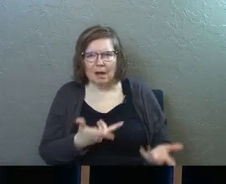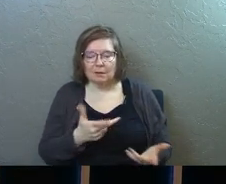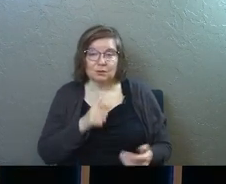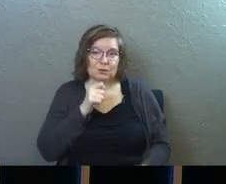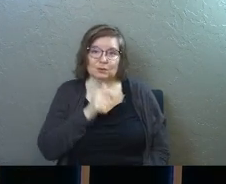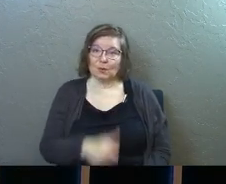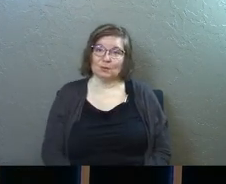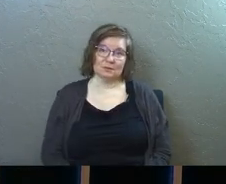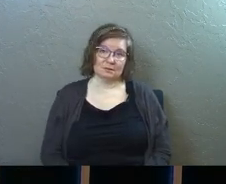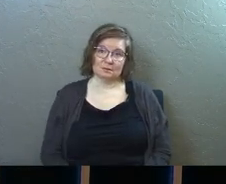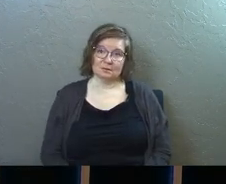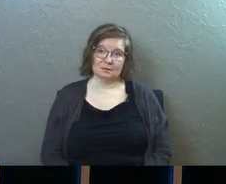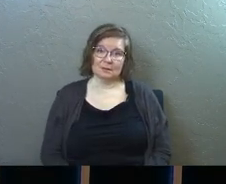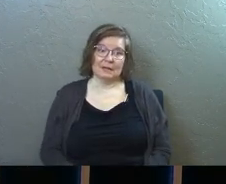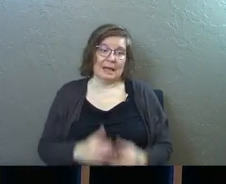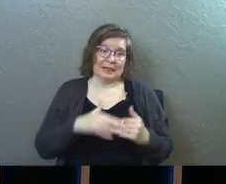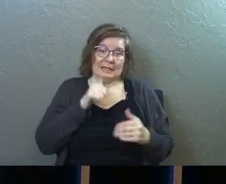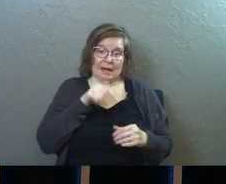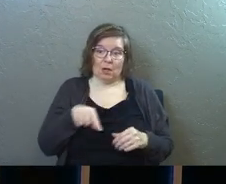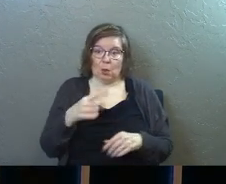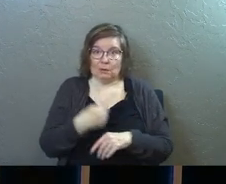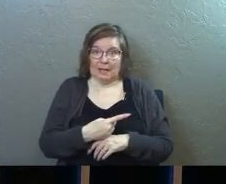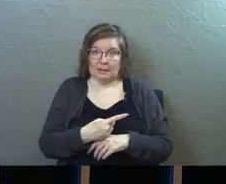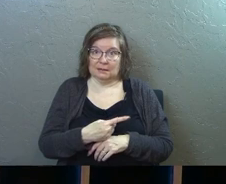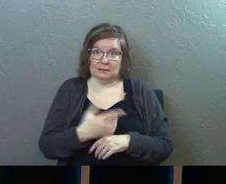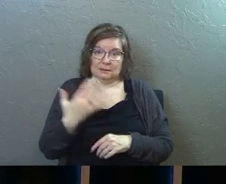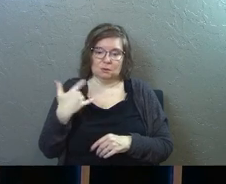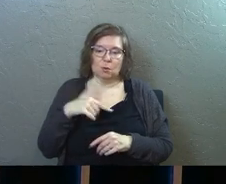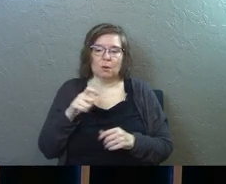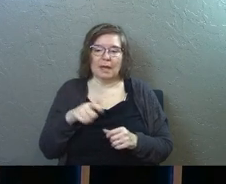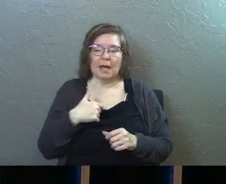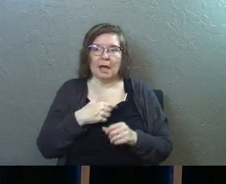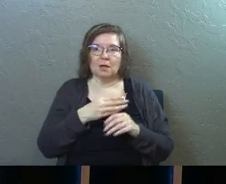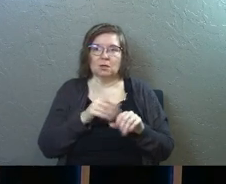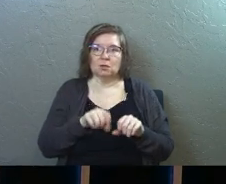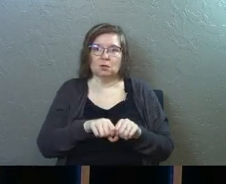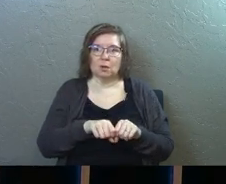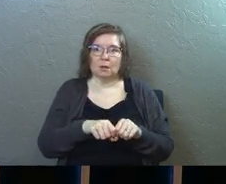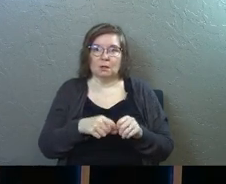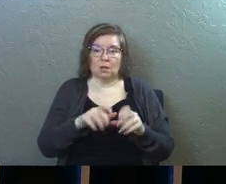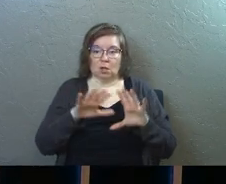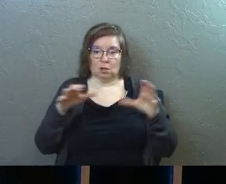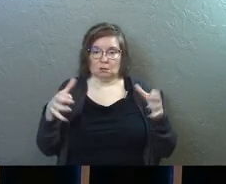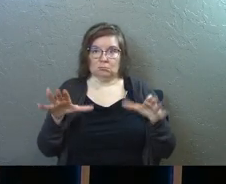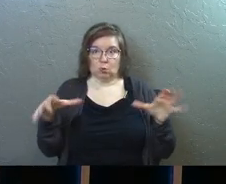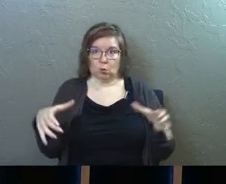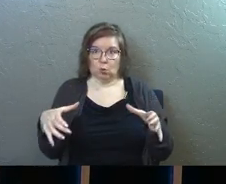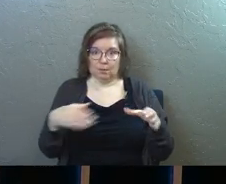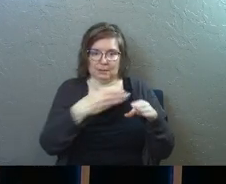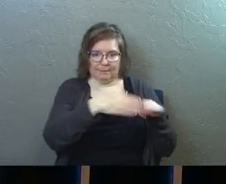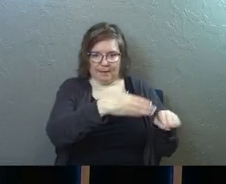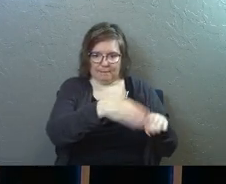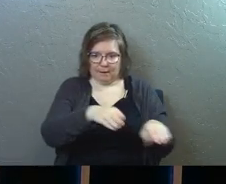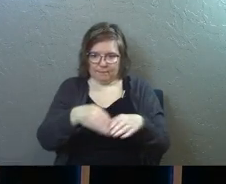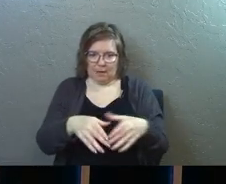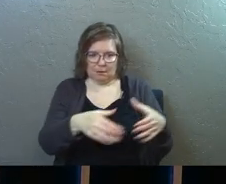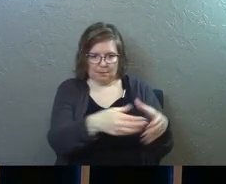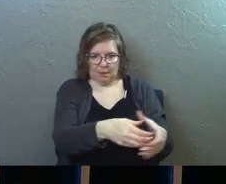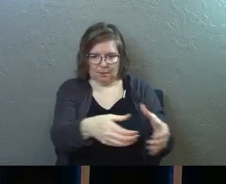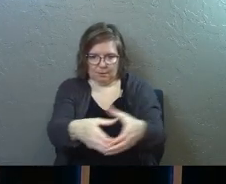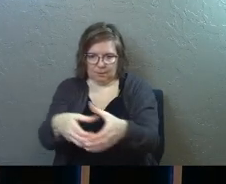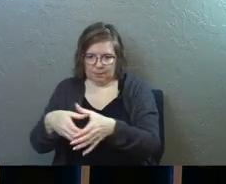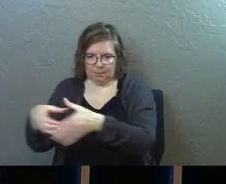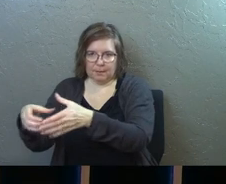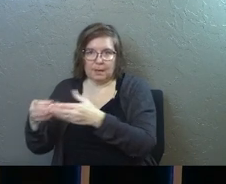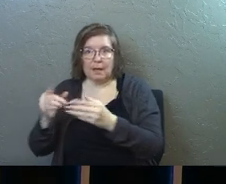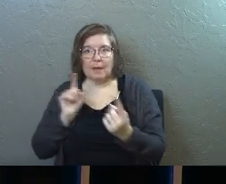You don't. At least not in those days, right? So they had to break the large church up into chunks and they met in homes.